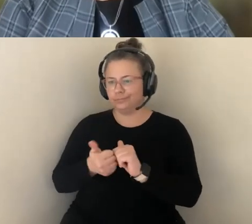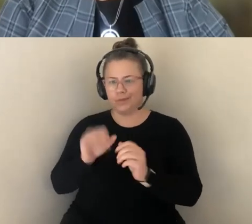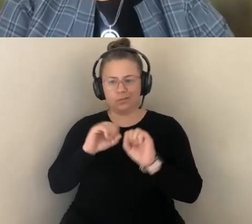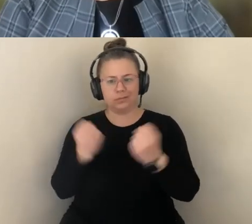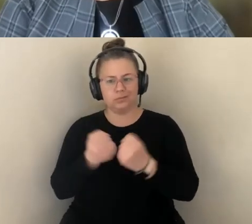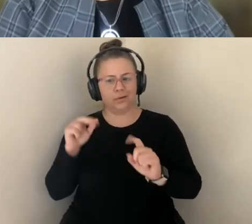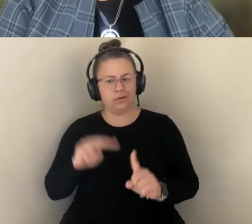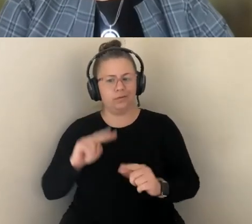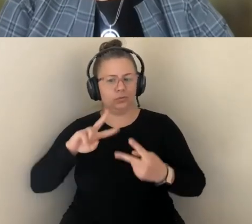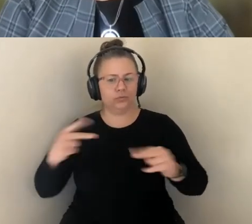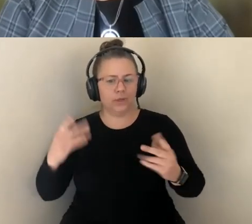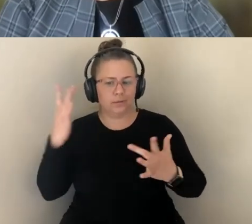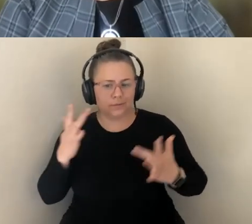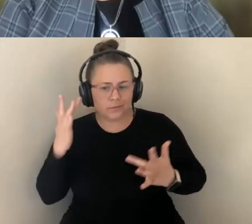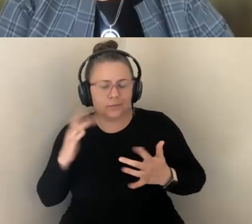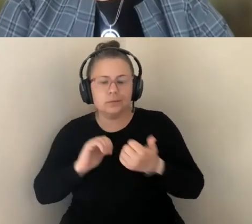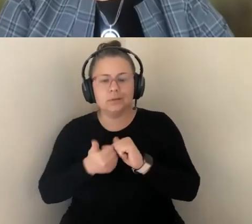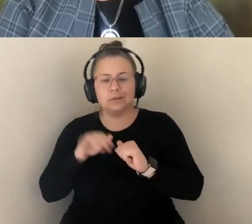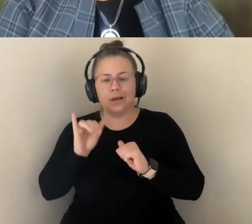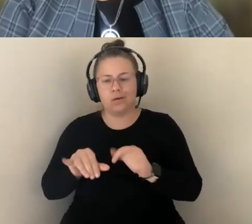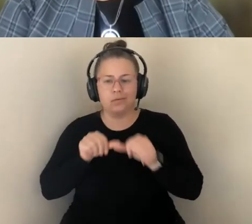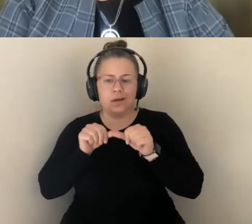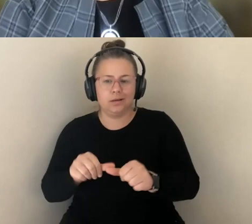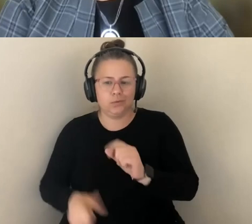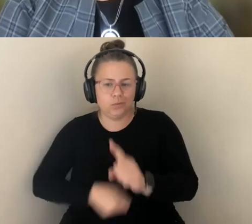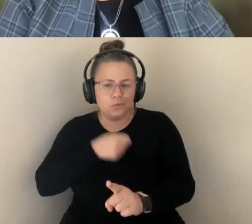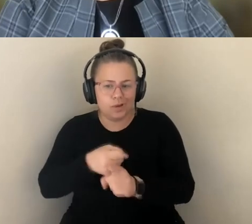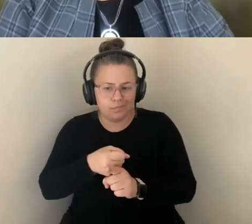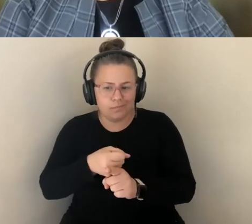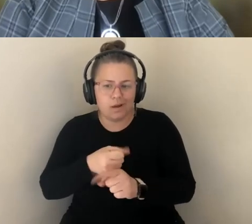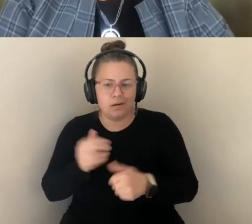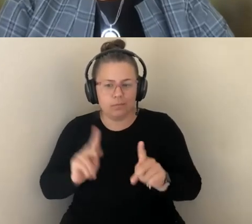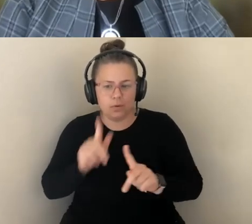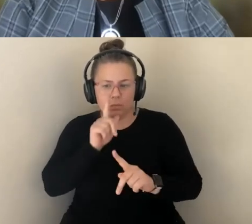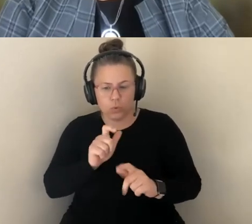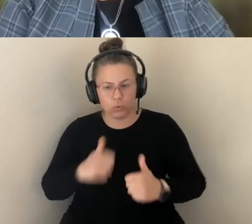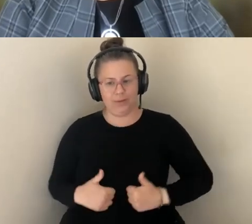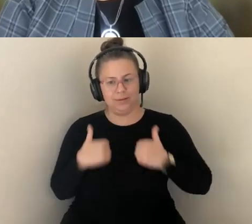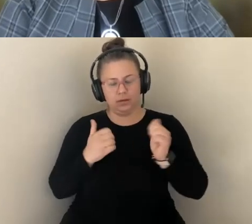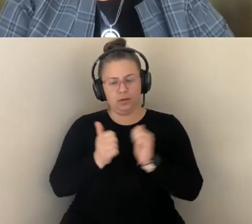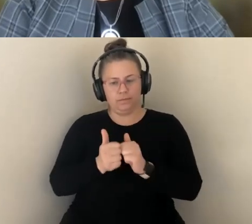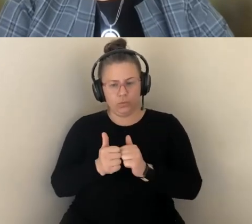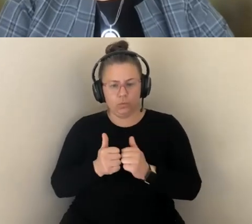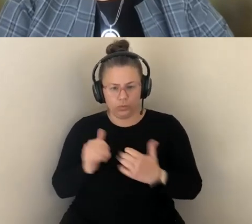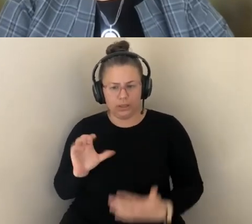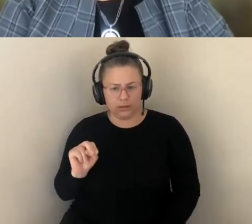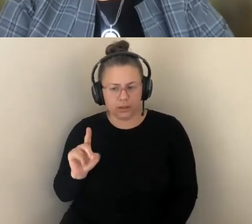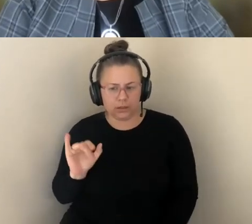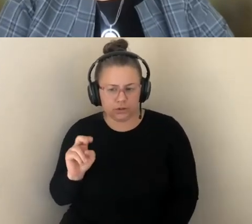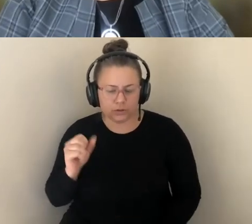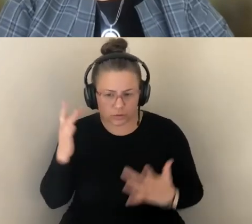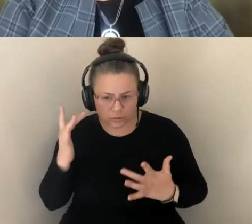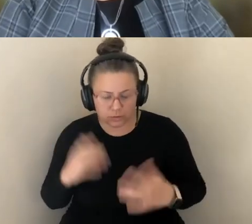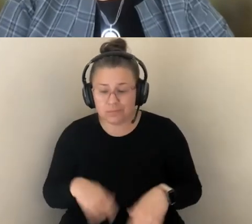CIRCULATE, IMPACT THE PEOPLE LIVING WITH THE CONDITIONS. SO, CF, LIKE SO MANY DISEASES, IS HIGHLY VARIABLE